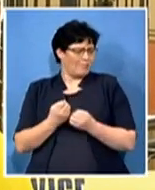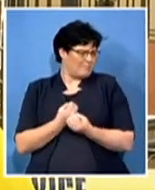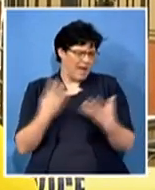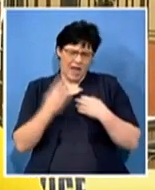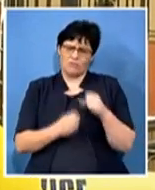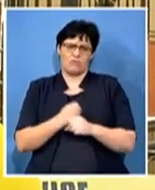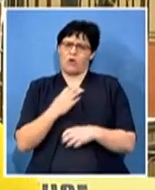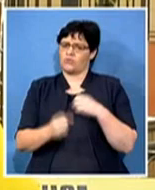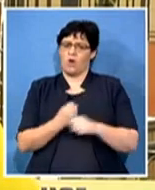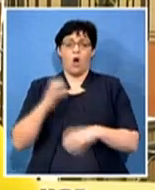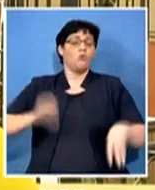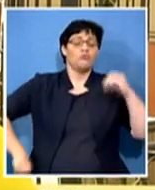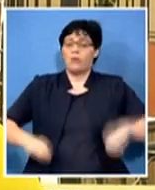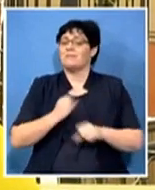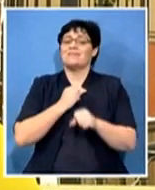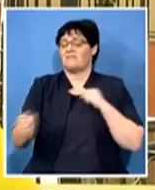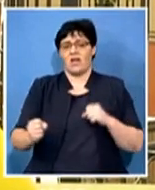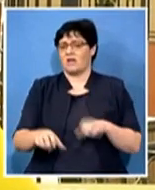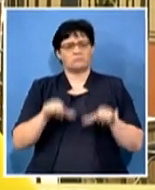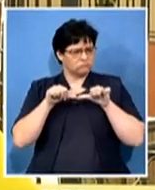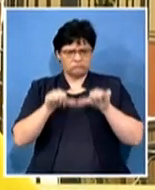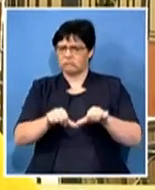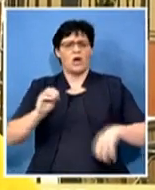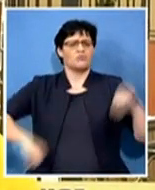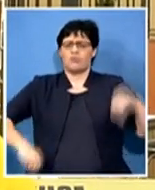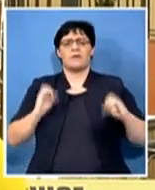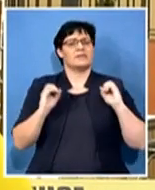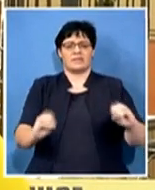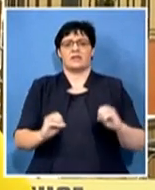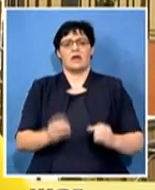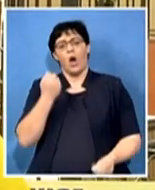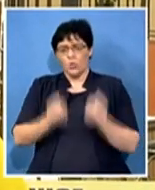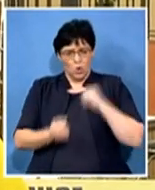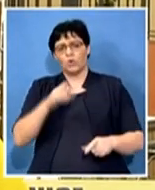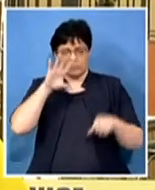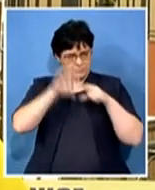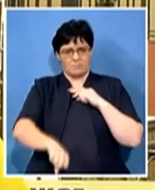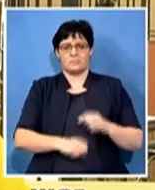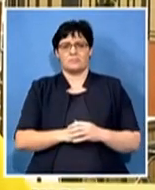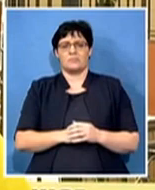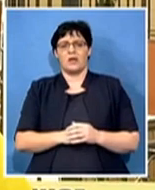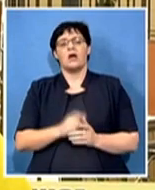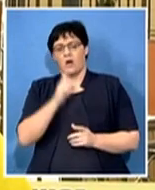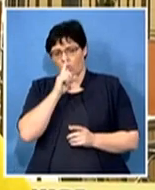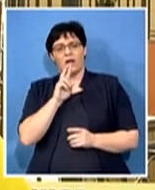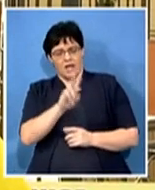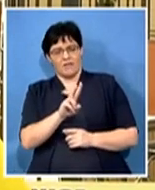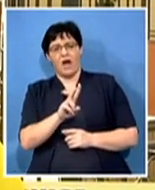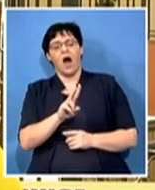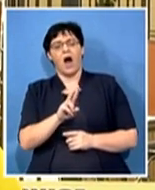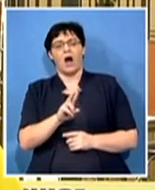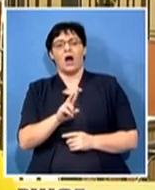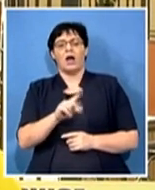that she's not yet corrupt. The court will determine, the court will just give the verdict, but we are saying that we know very well that